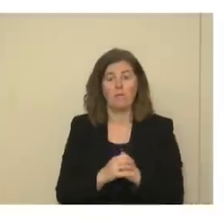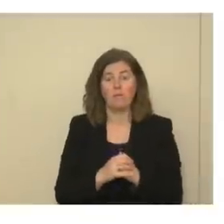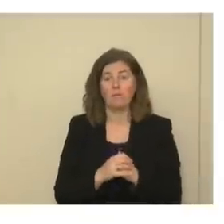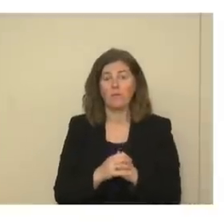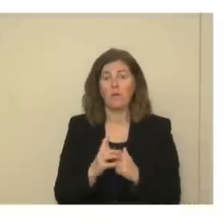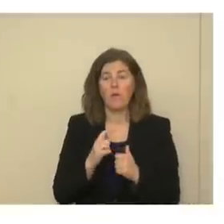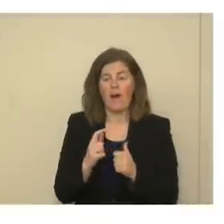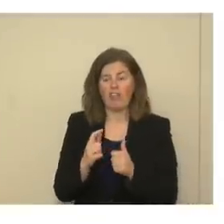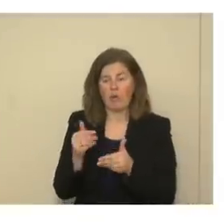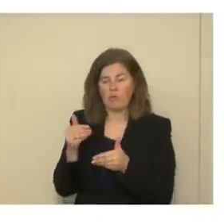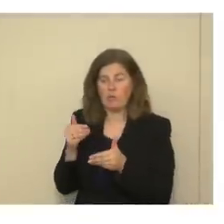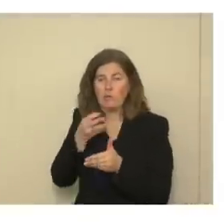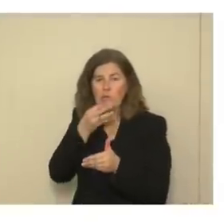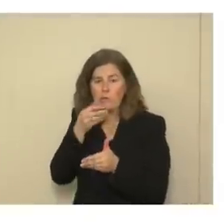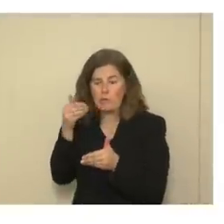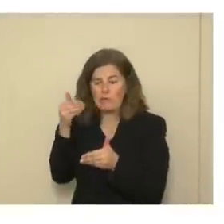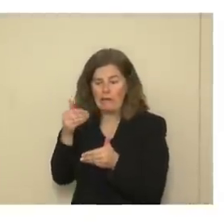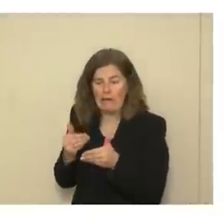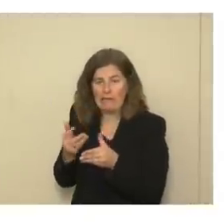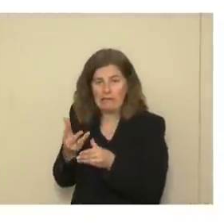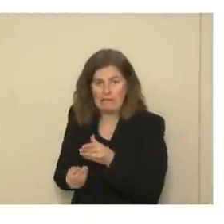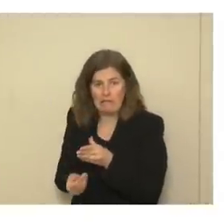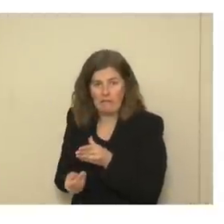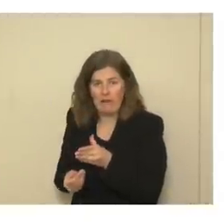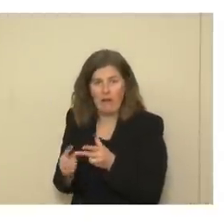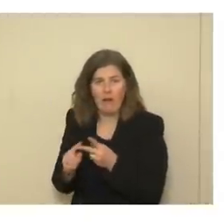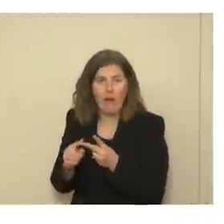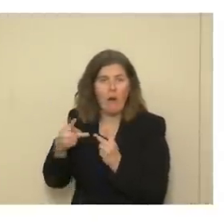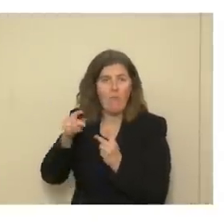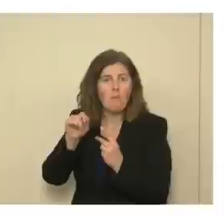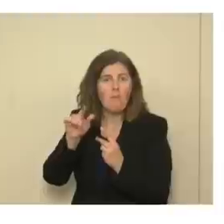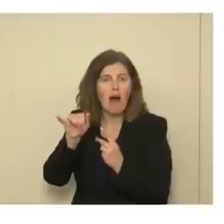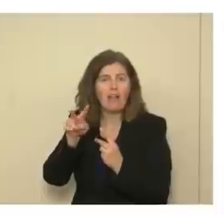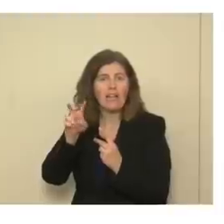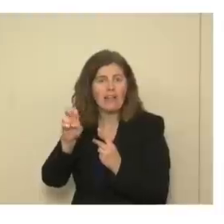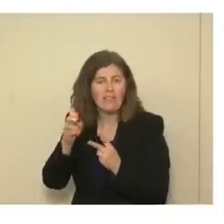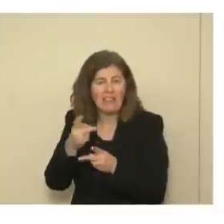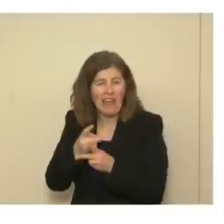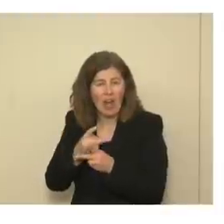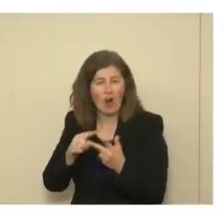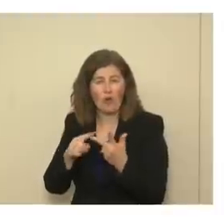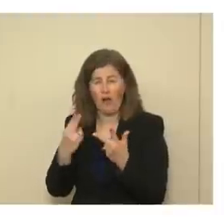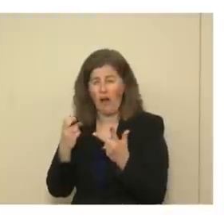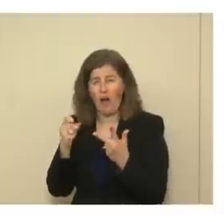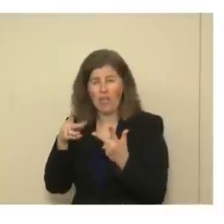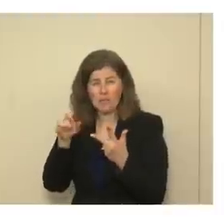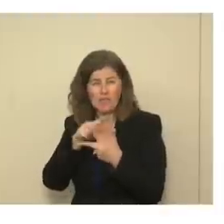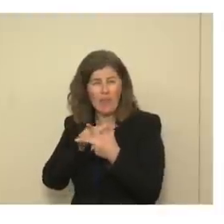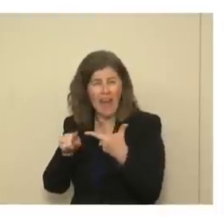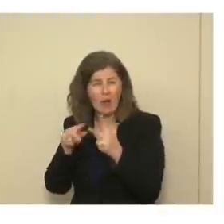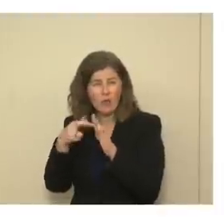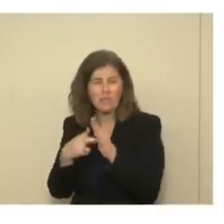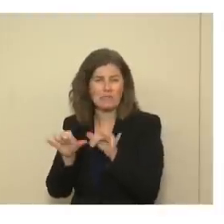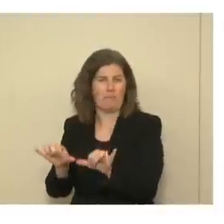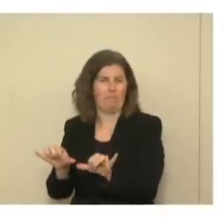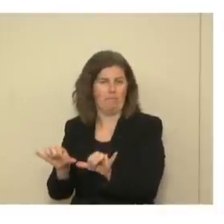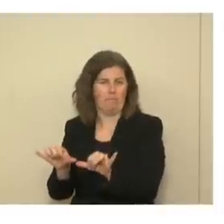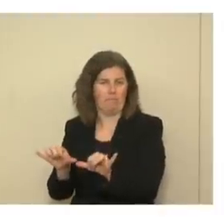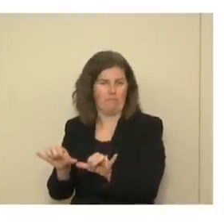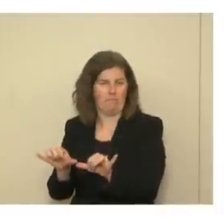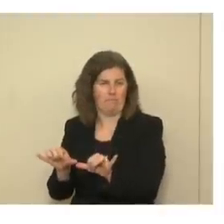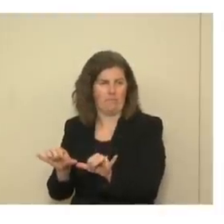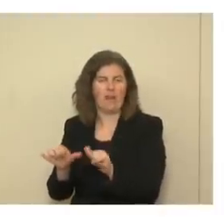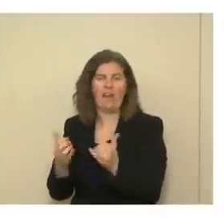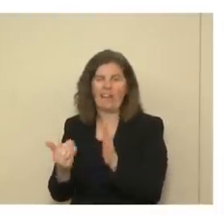end-of-life and palliative care and hospice visits. Those are to remain in effect. So, again, we are working